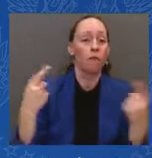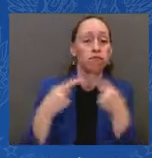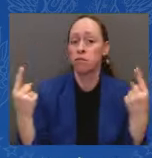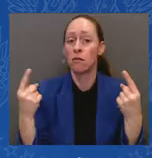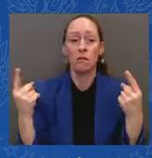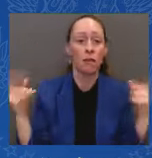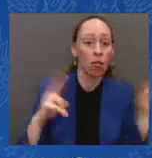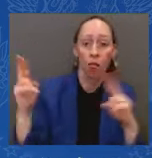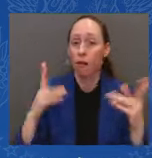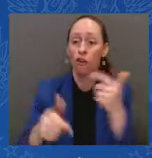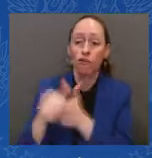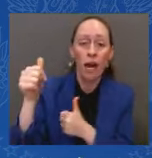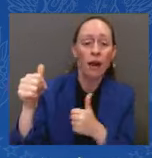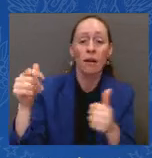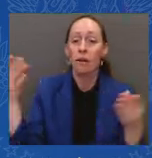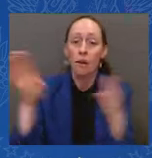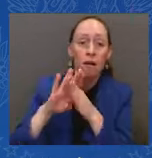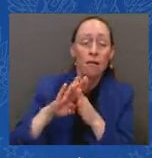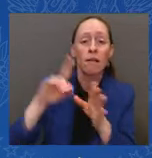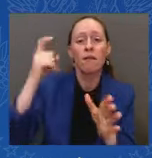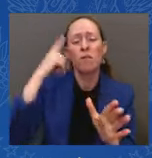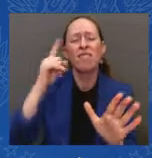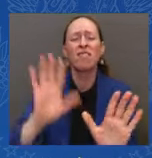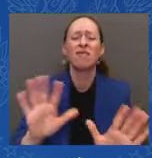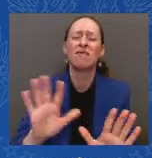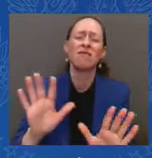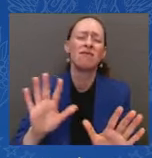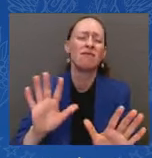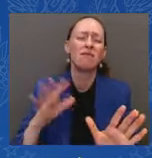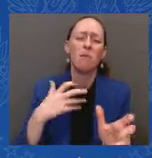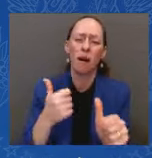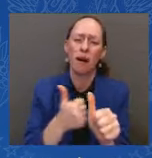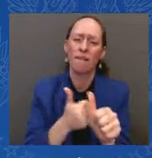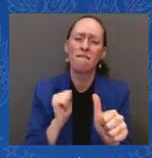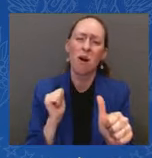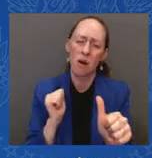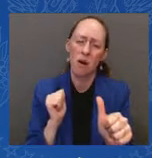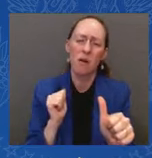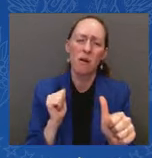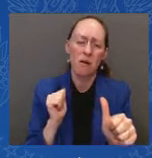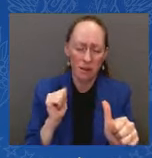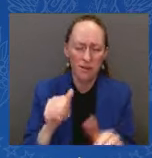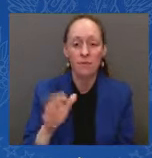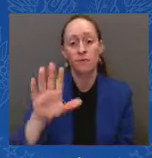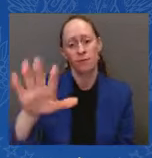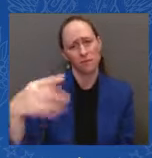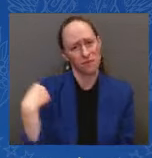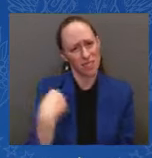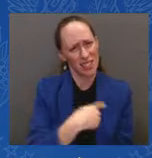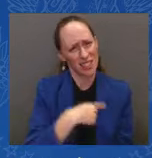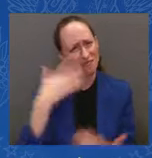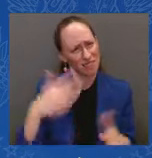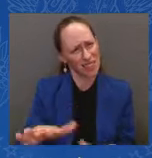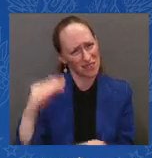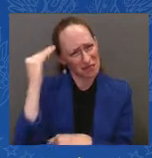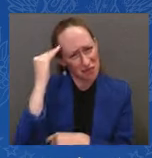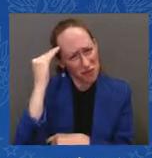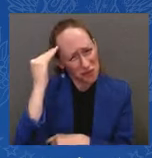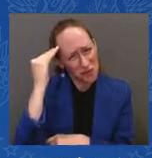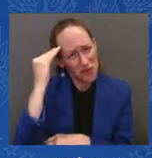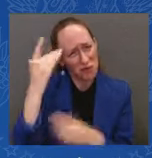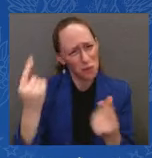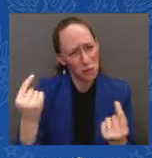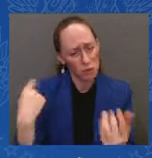We — and we got to we have to get it done in a timely fashion. More than anything, we need to change the poisonous atmosphere in Washington.